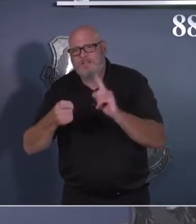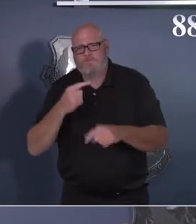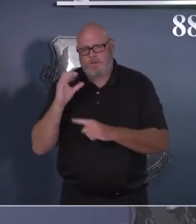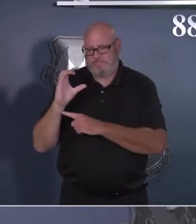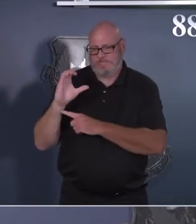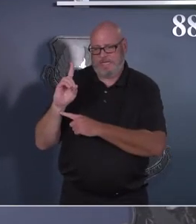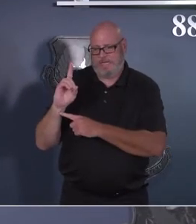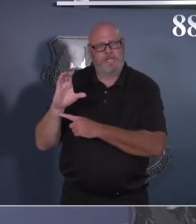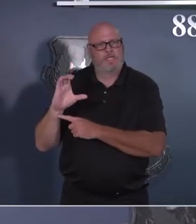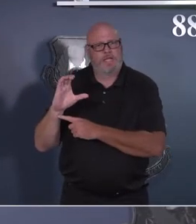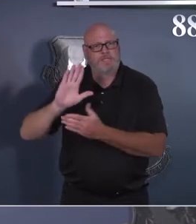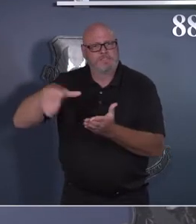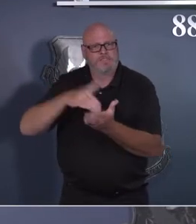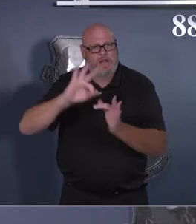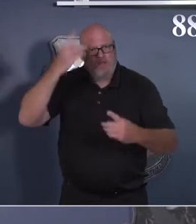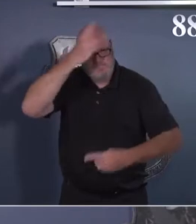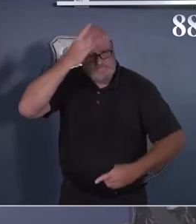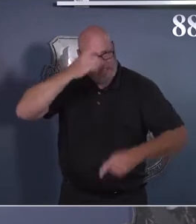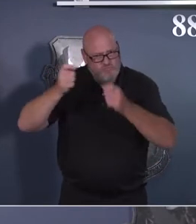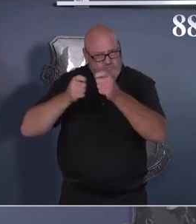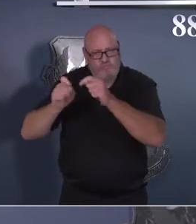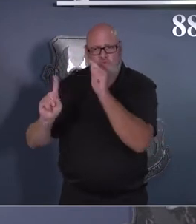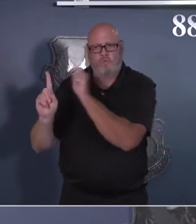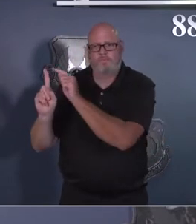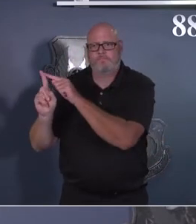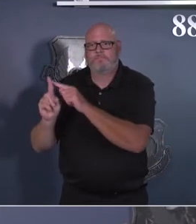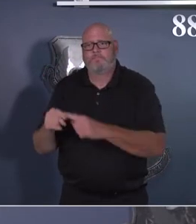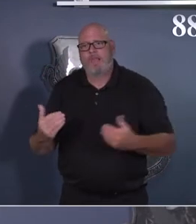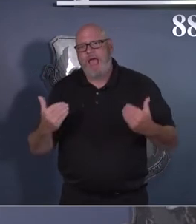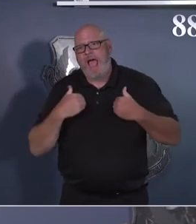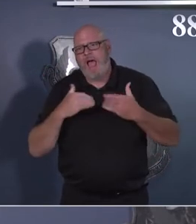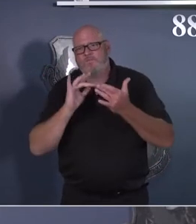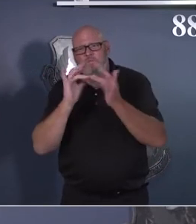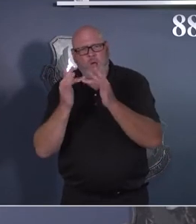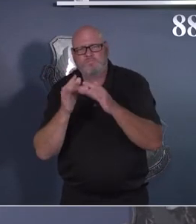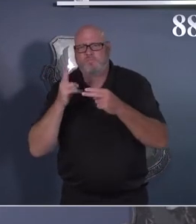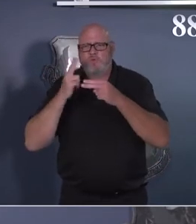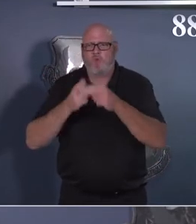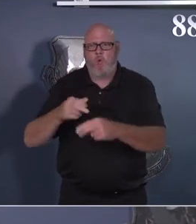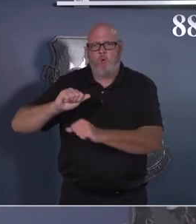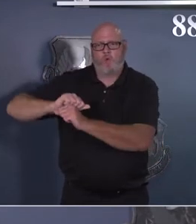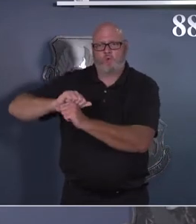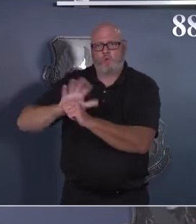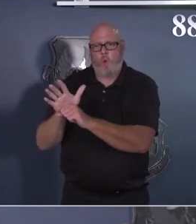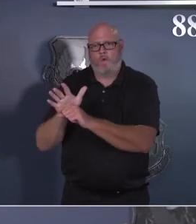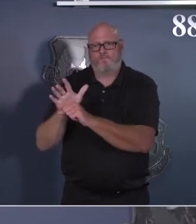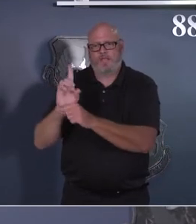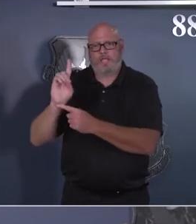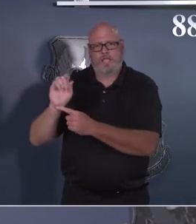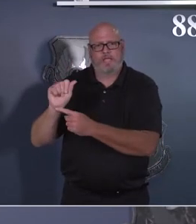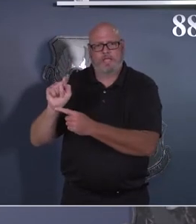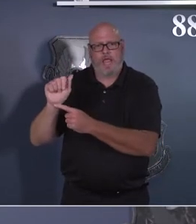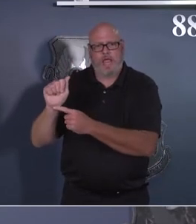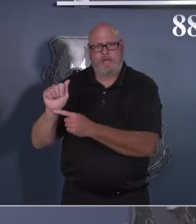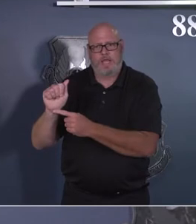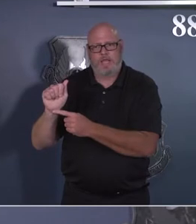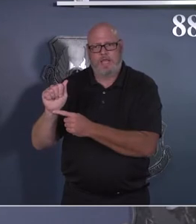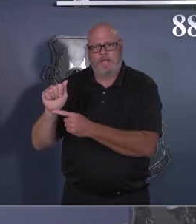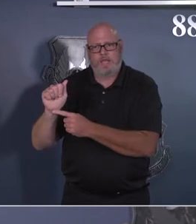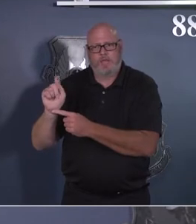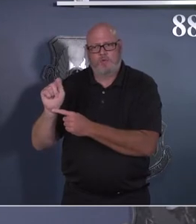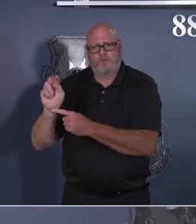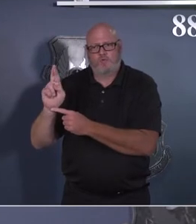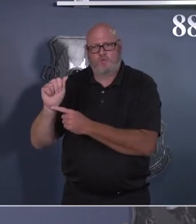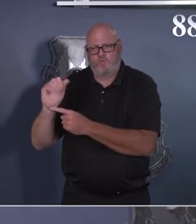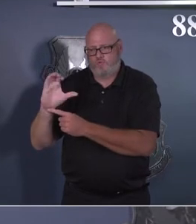It's a great resource. If you just Google CDC COVID data tracker, you'll be able to get this. And